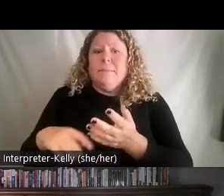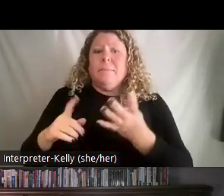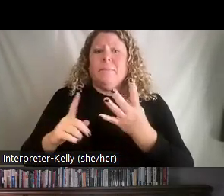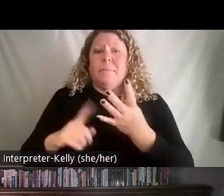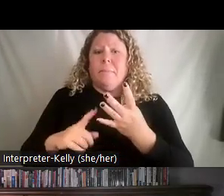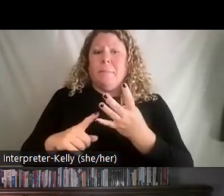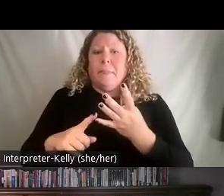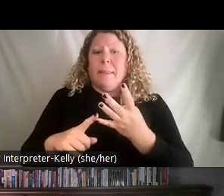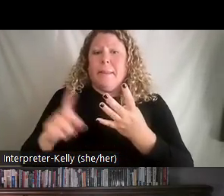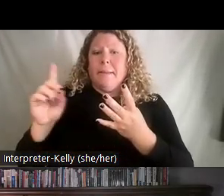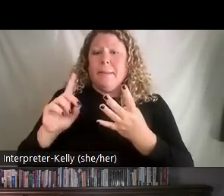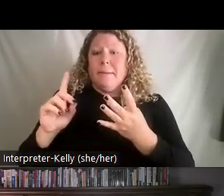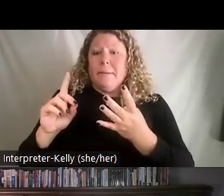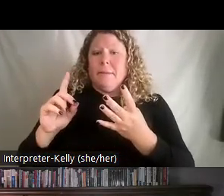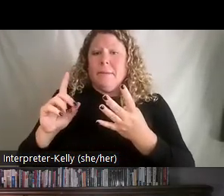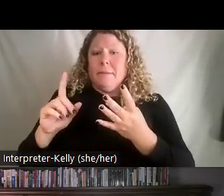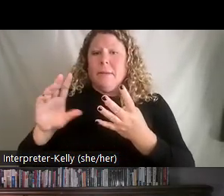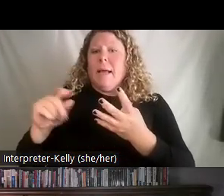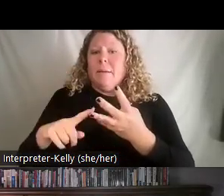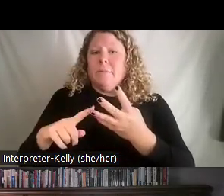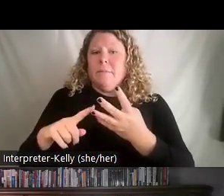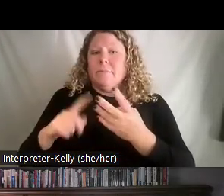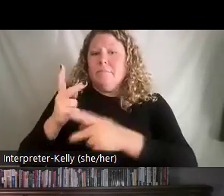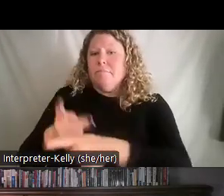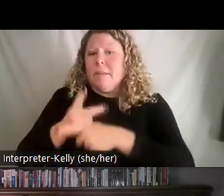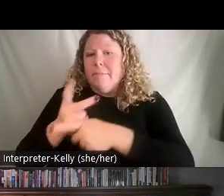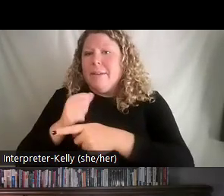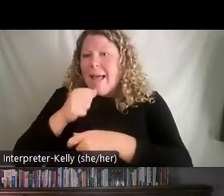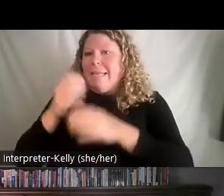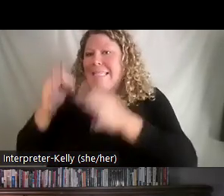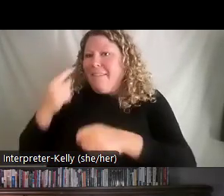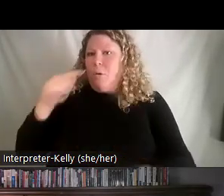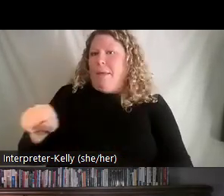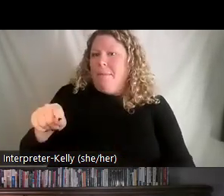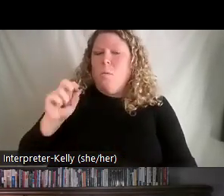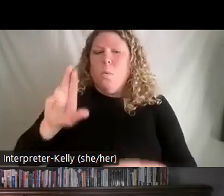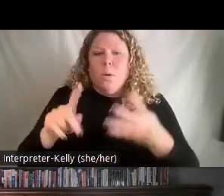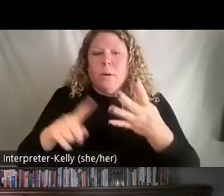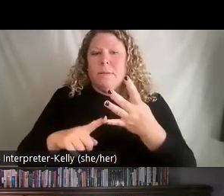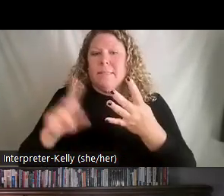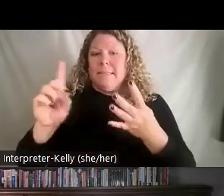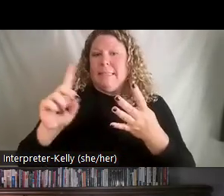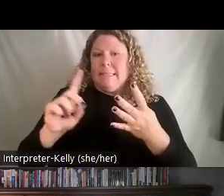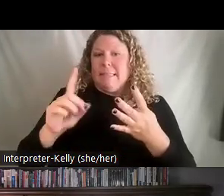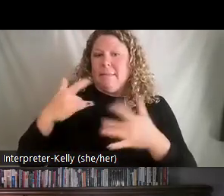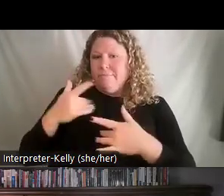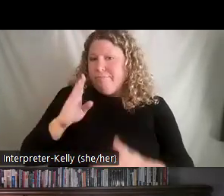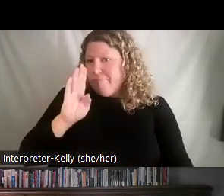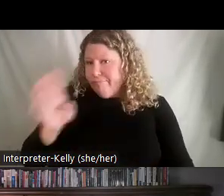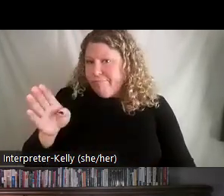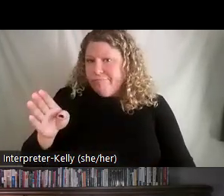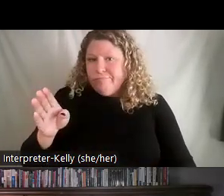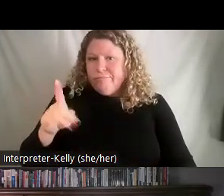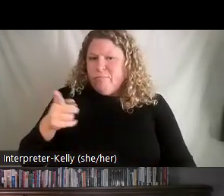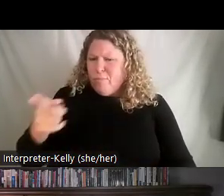you're careful not to make any decisions for them? Or D, do you tell your direct report that they have this under